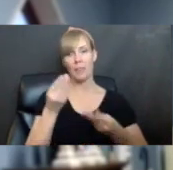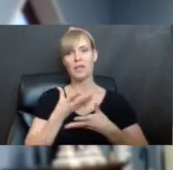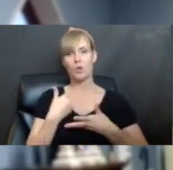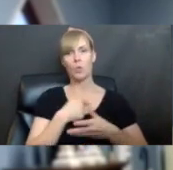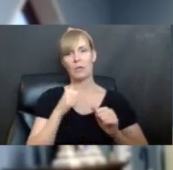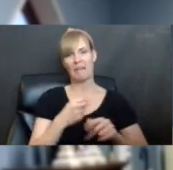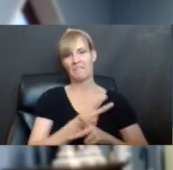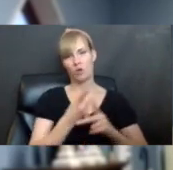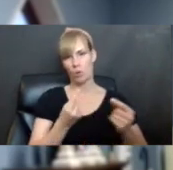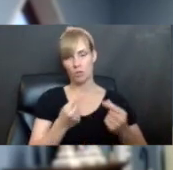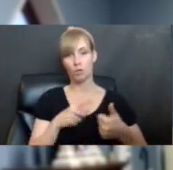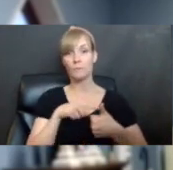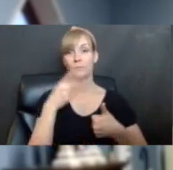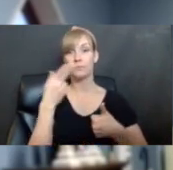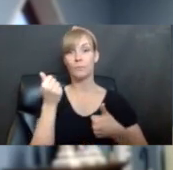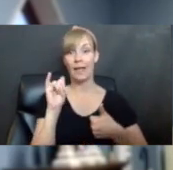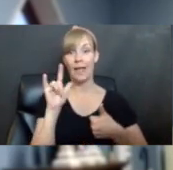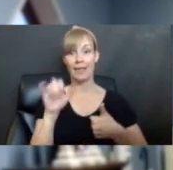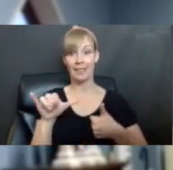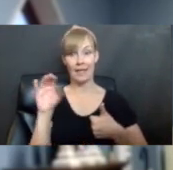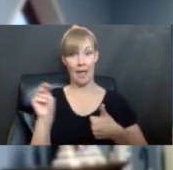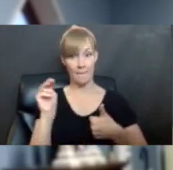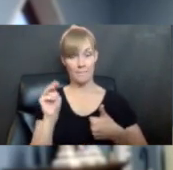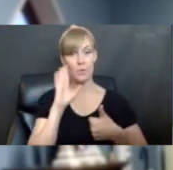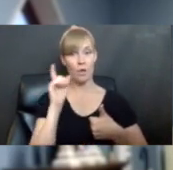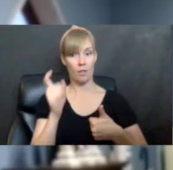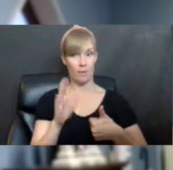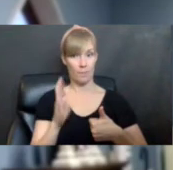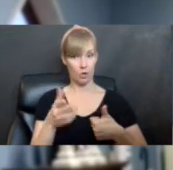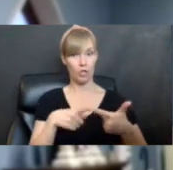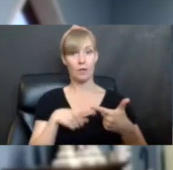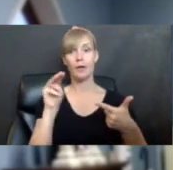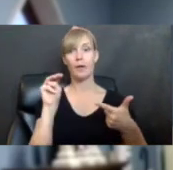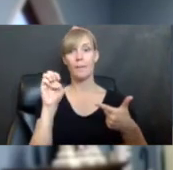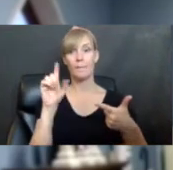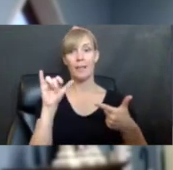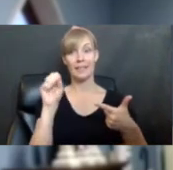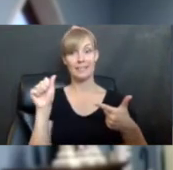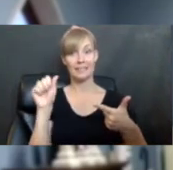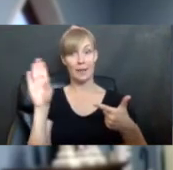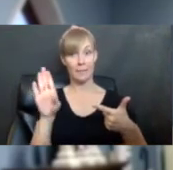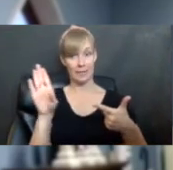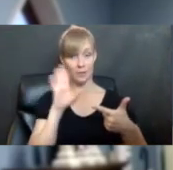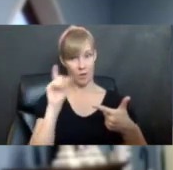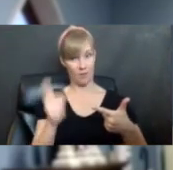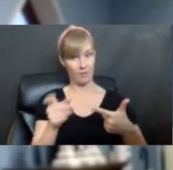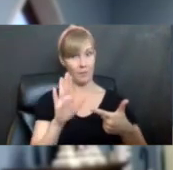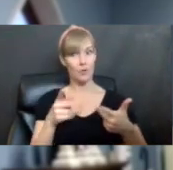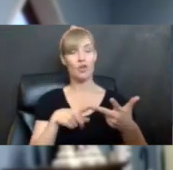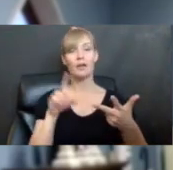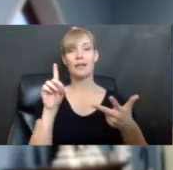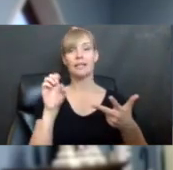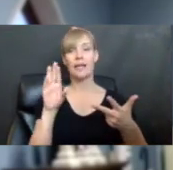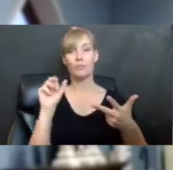out too. So Haley M you get a book. Melissa B gets a book. Debra R